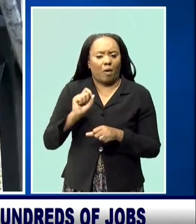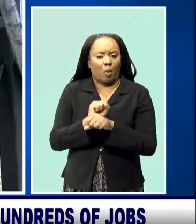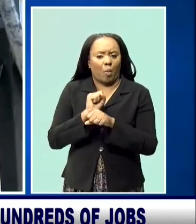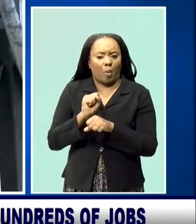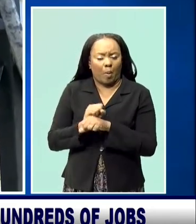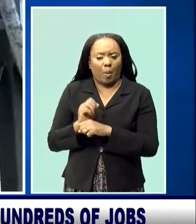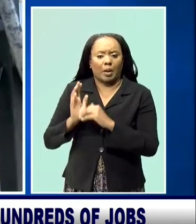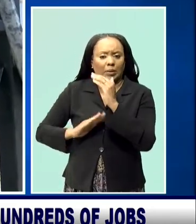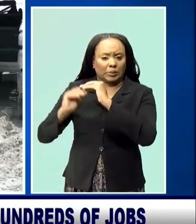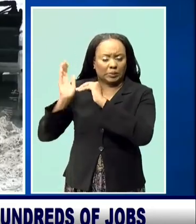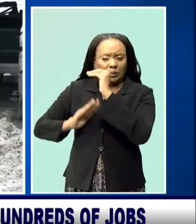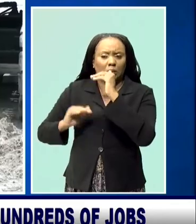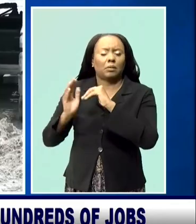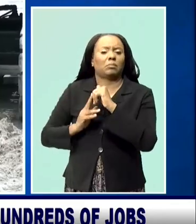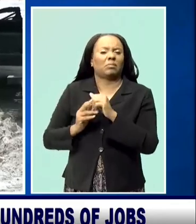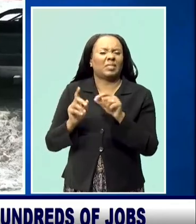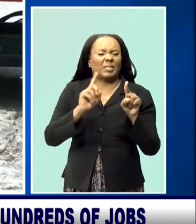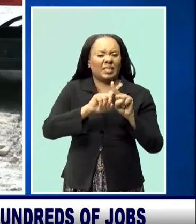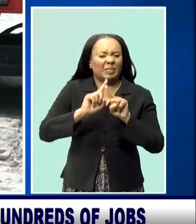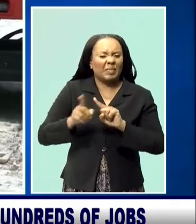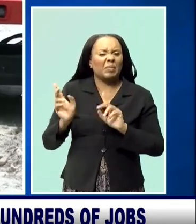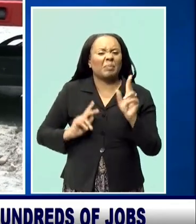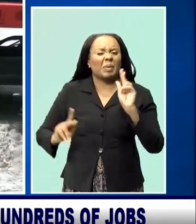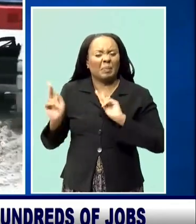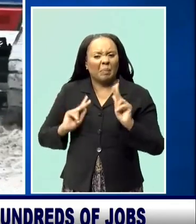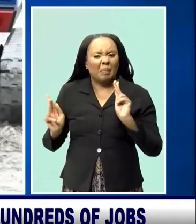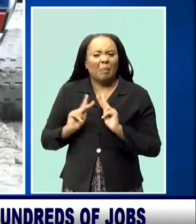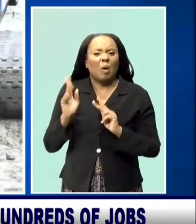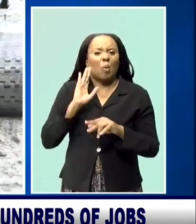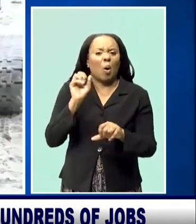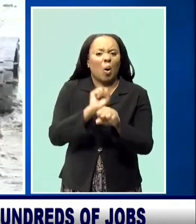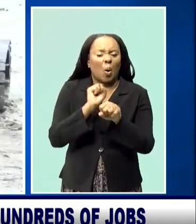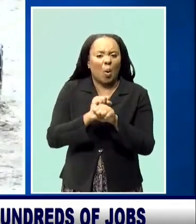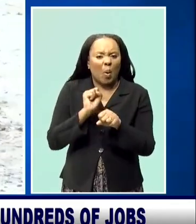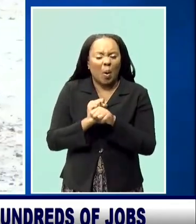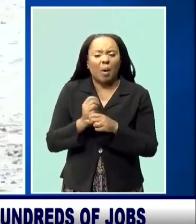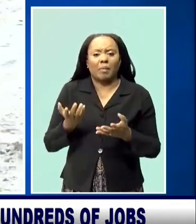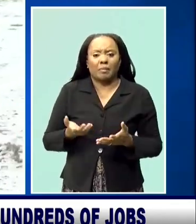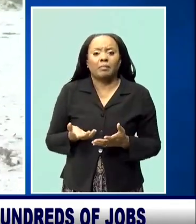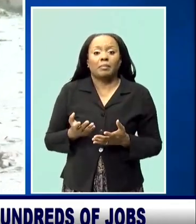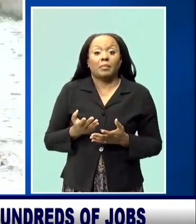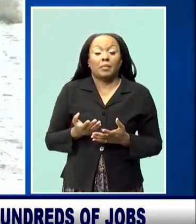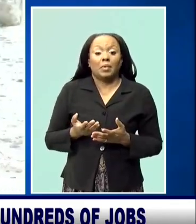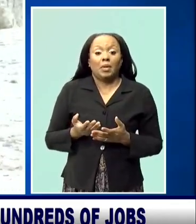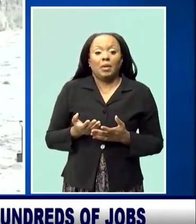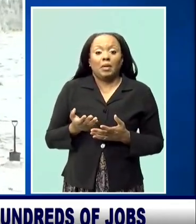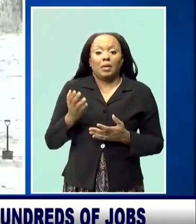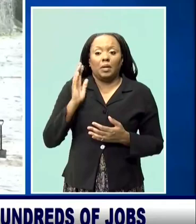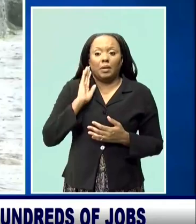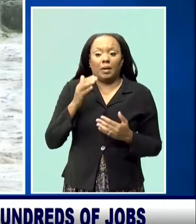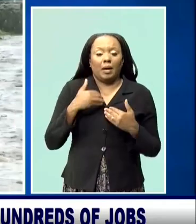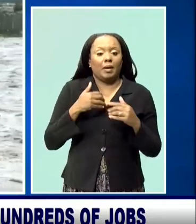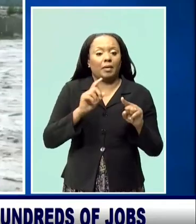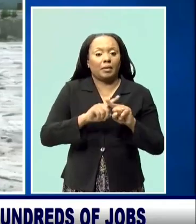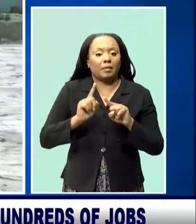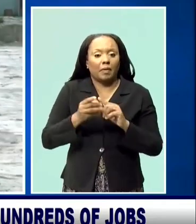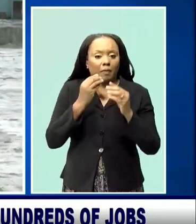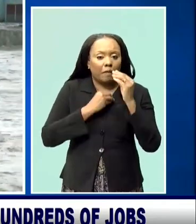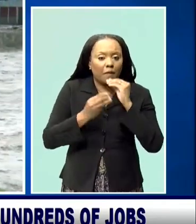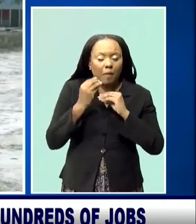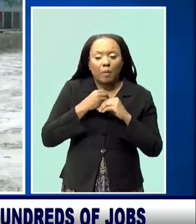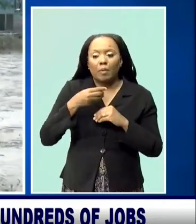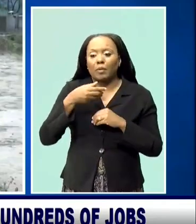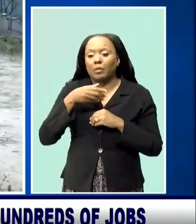a significant investment both financially and in terms of employment for the island. The hotel will boast several food and beverage options.